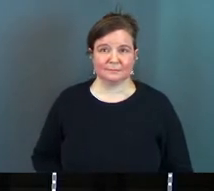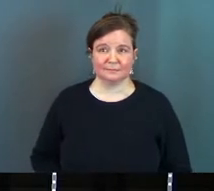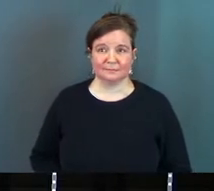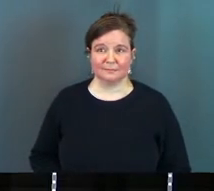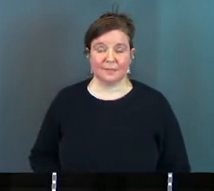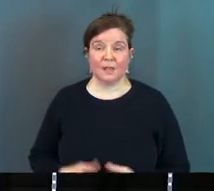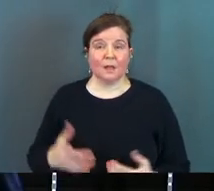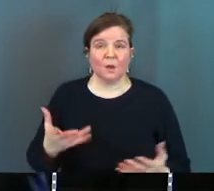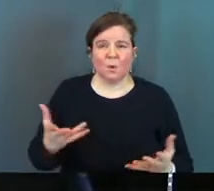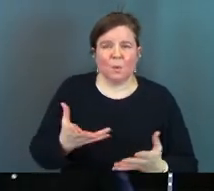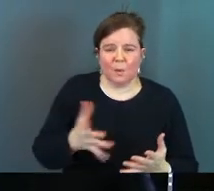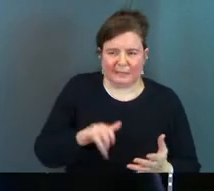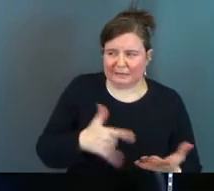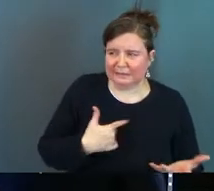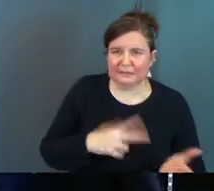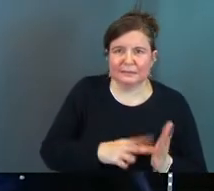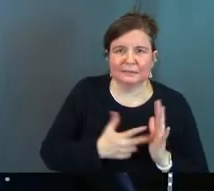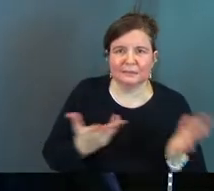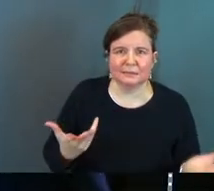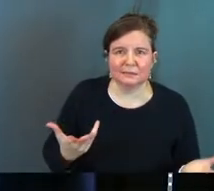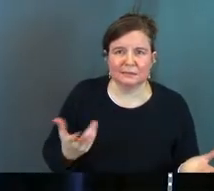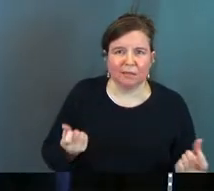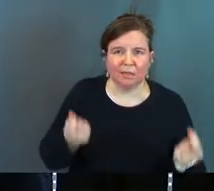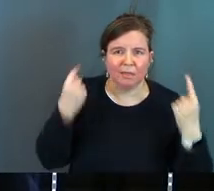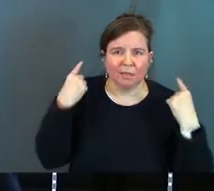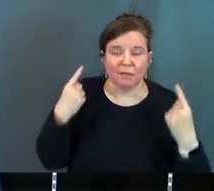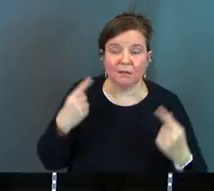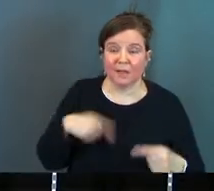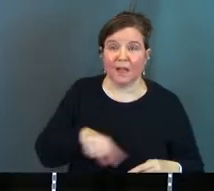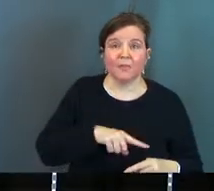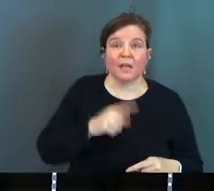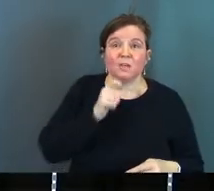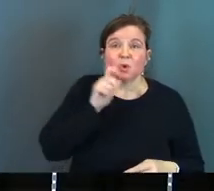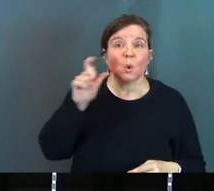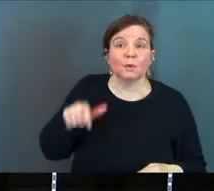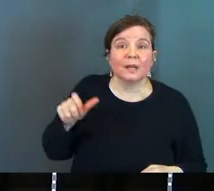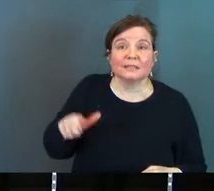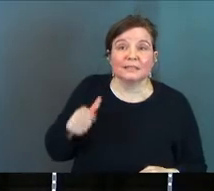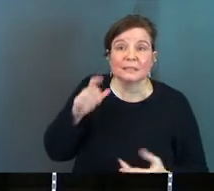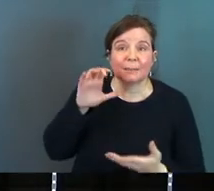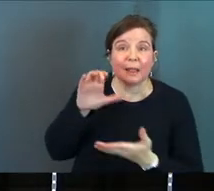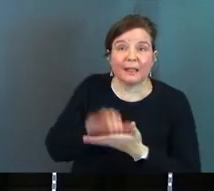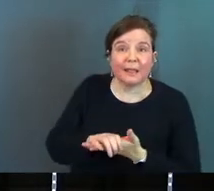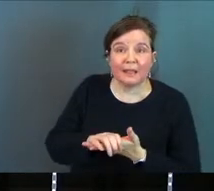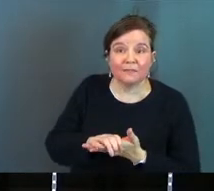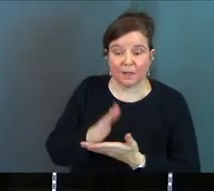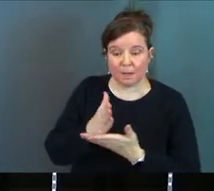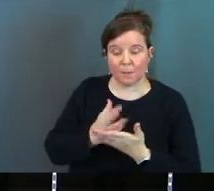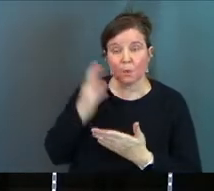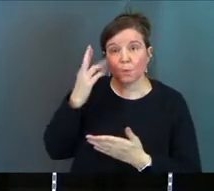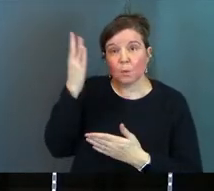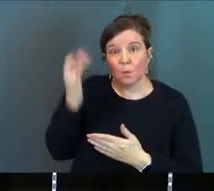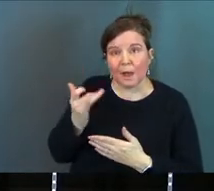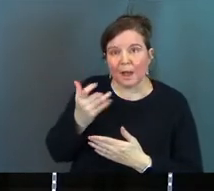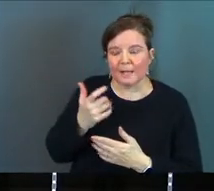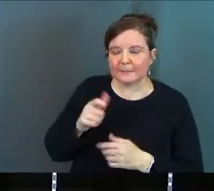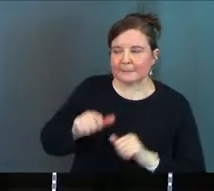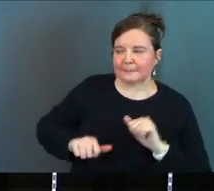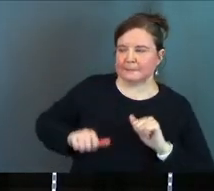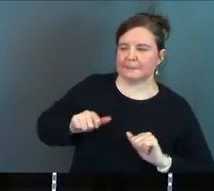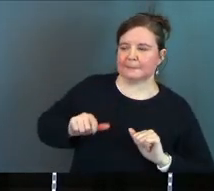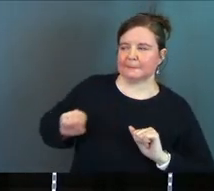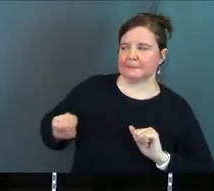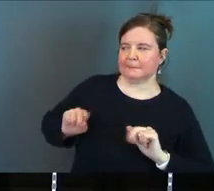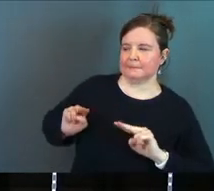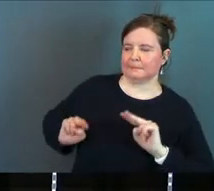Science figure? Like, what is this? And they don't necessarily believe. And part of the reason that they don't necessarily